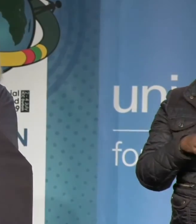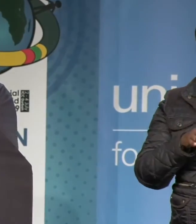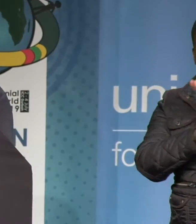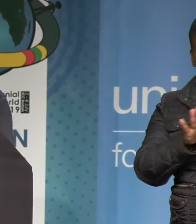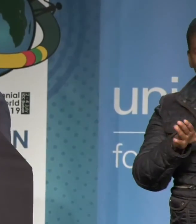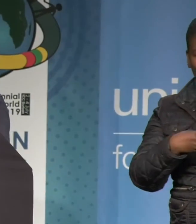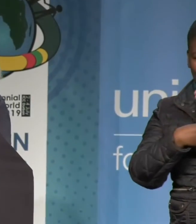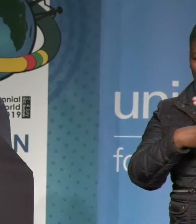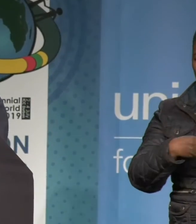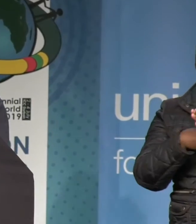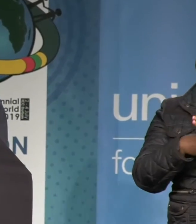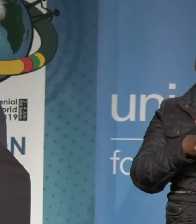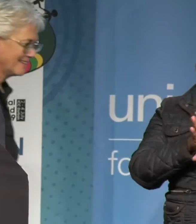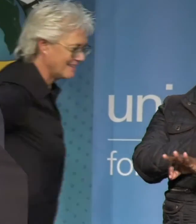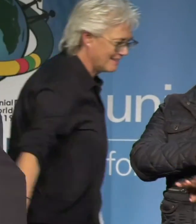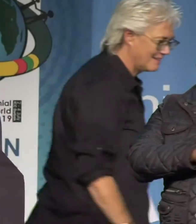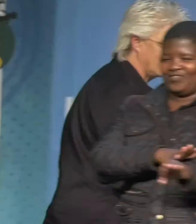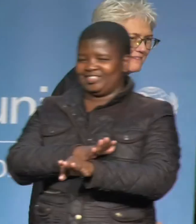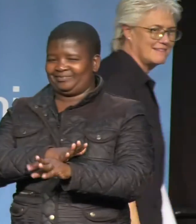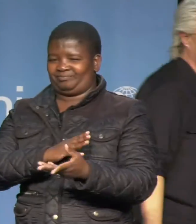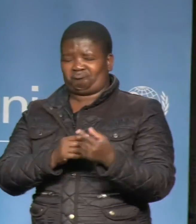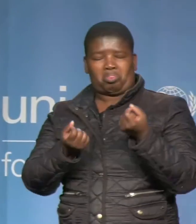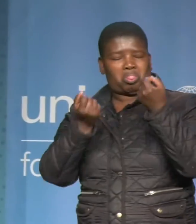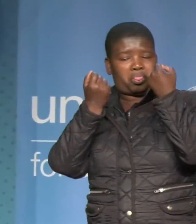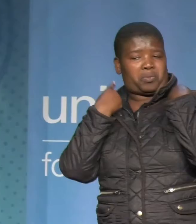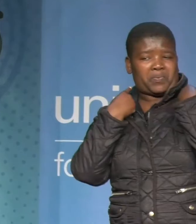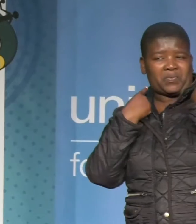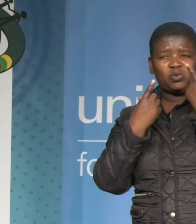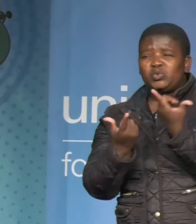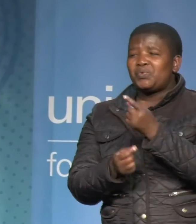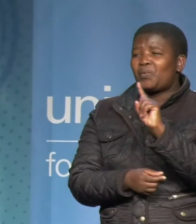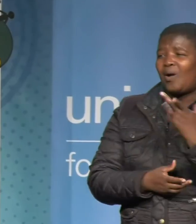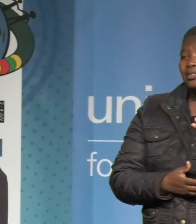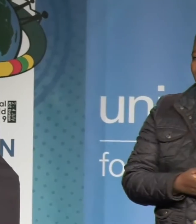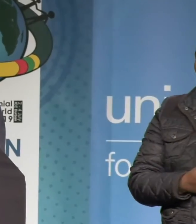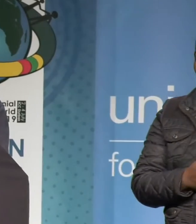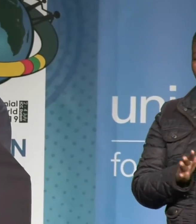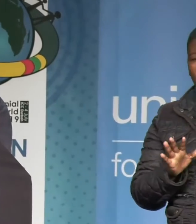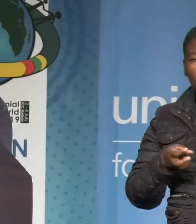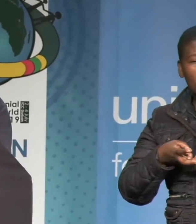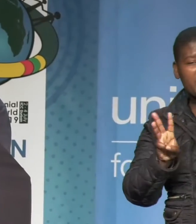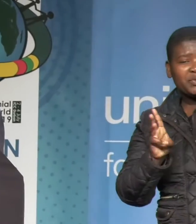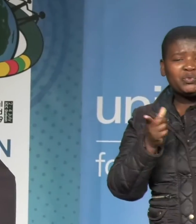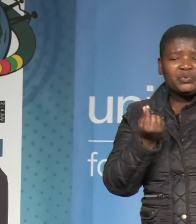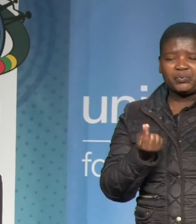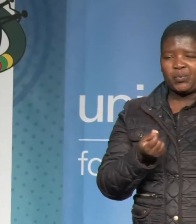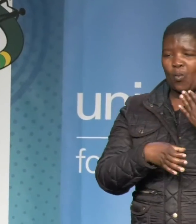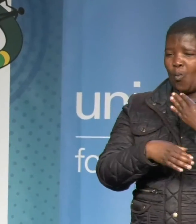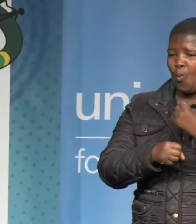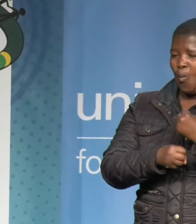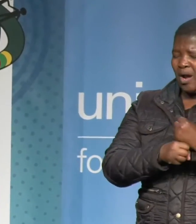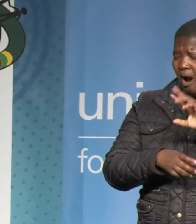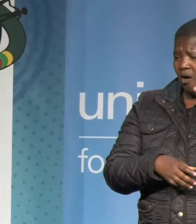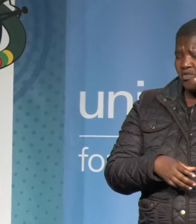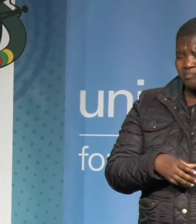field often don't understand what we do or why we would even do it. I